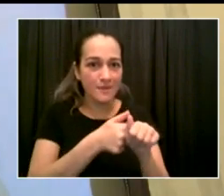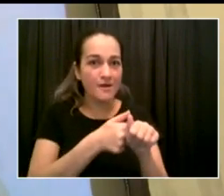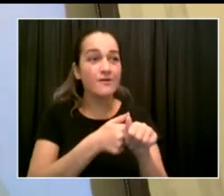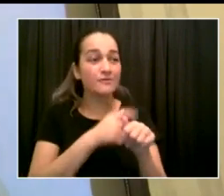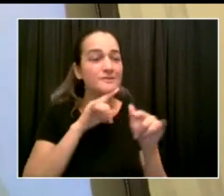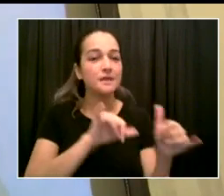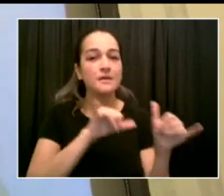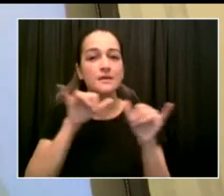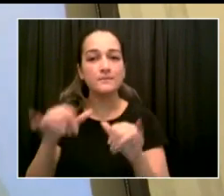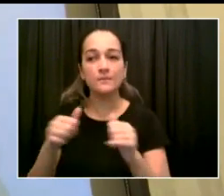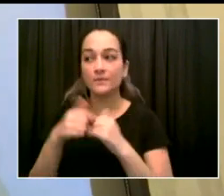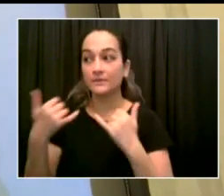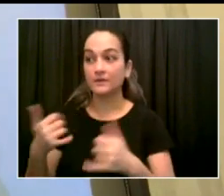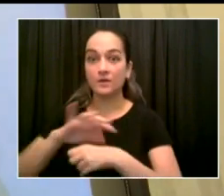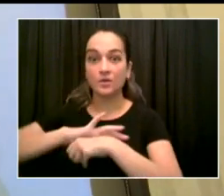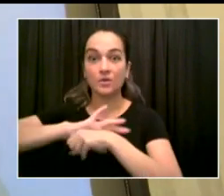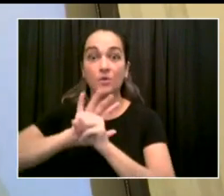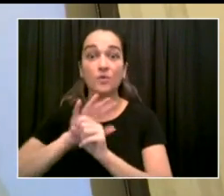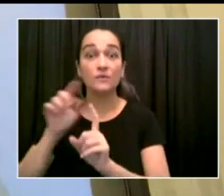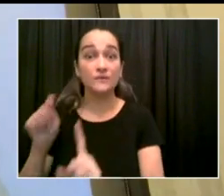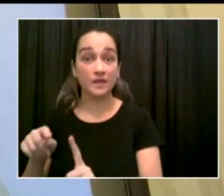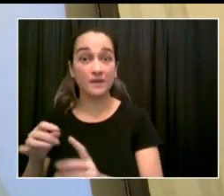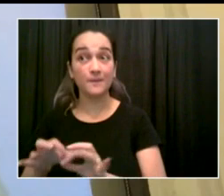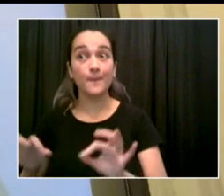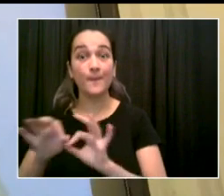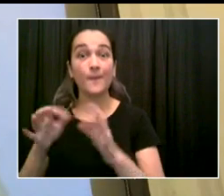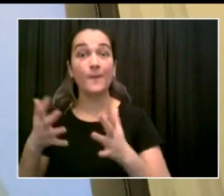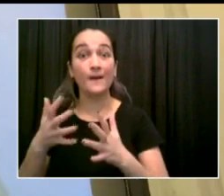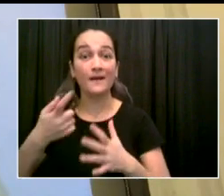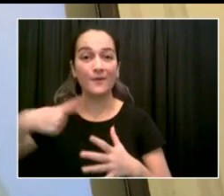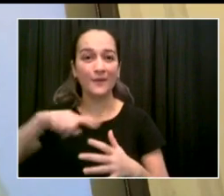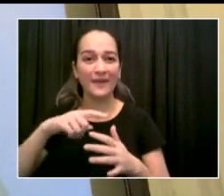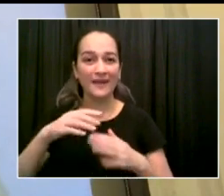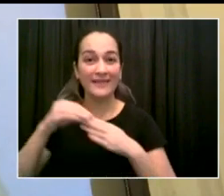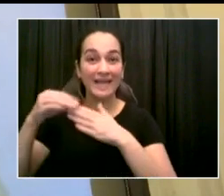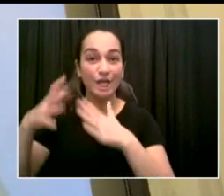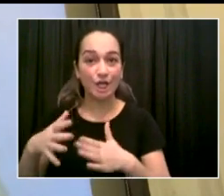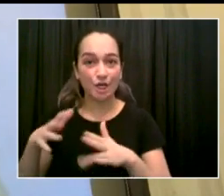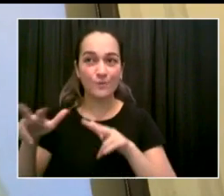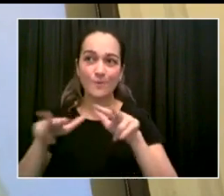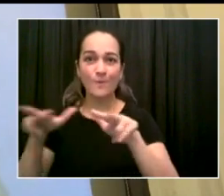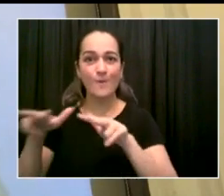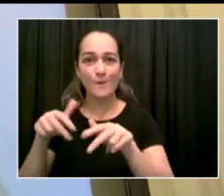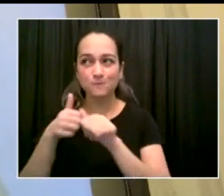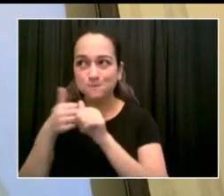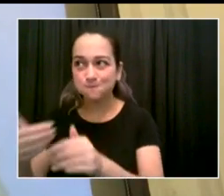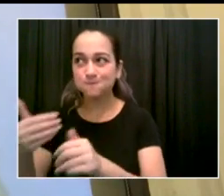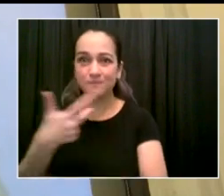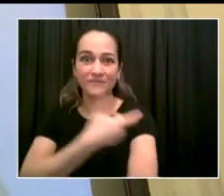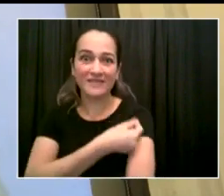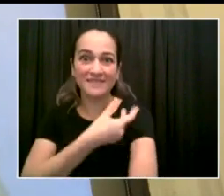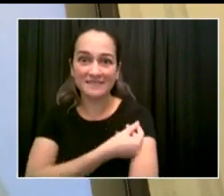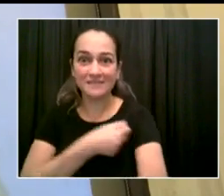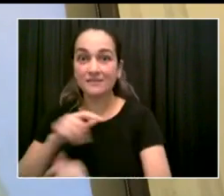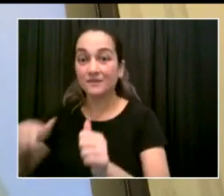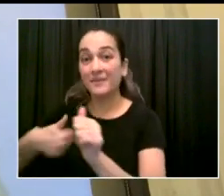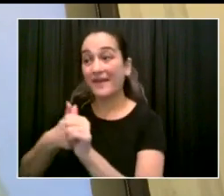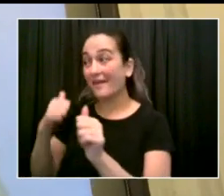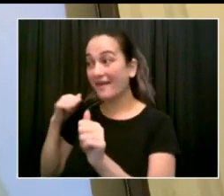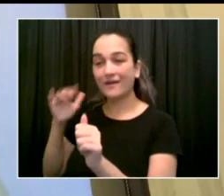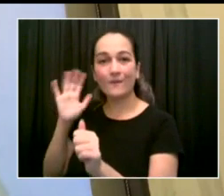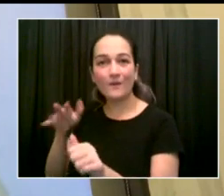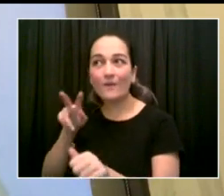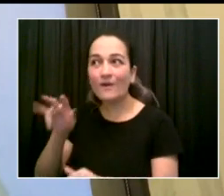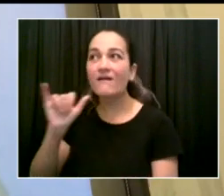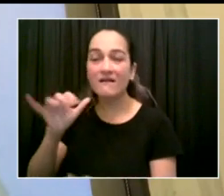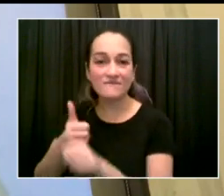so, if only and too late. How often have we heard people say going into a hospital, if only I had taken